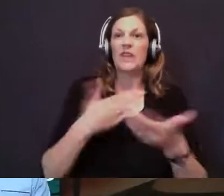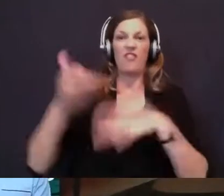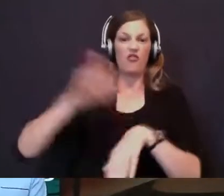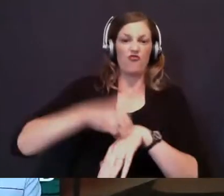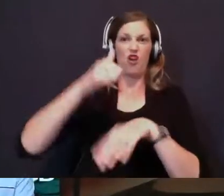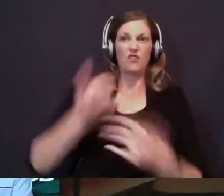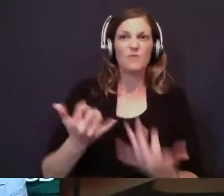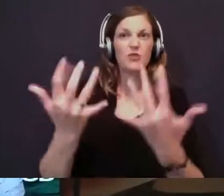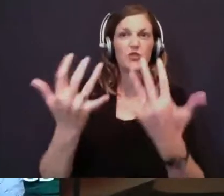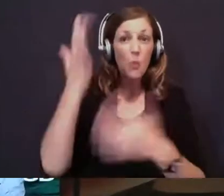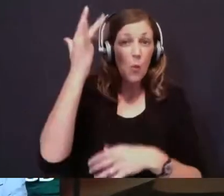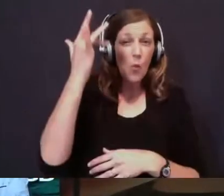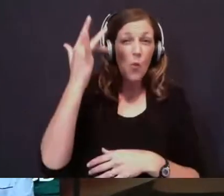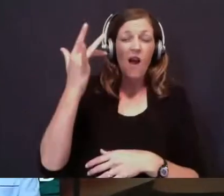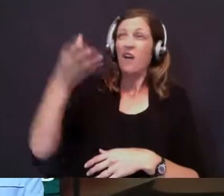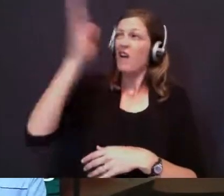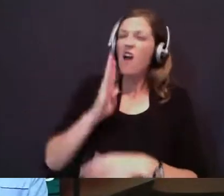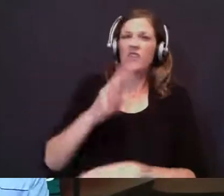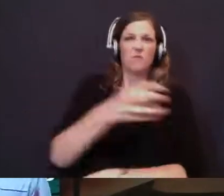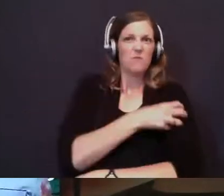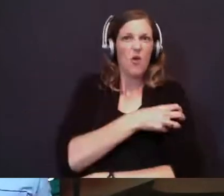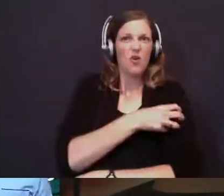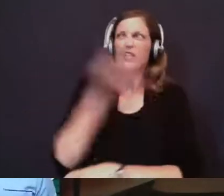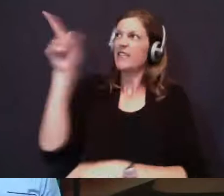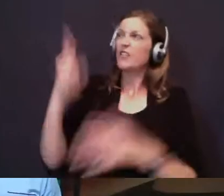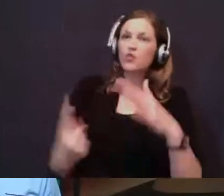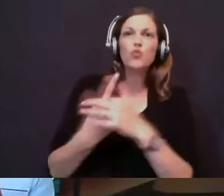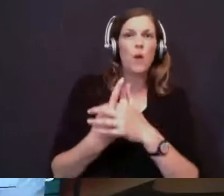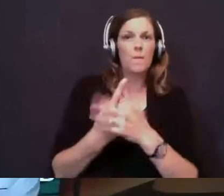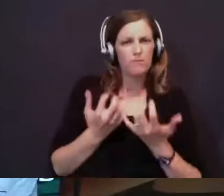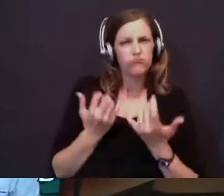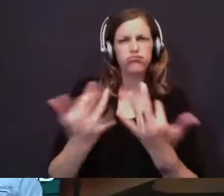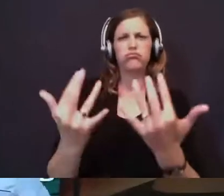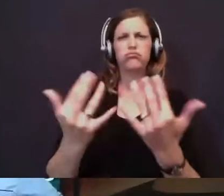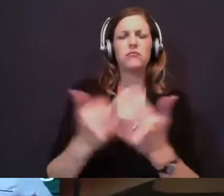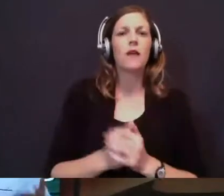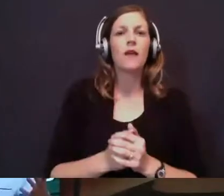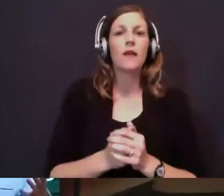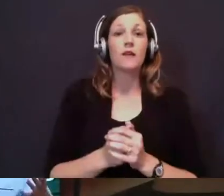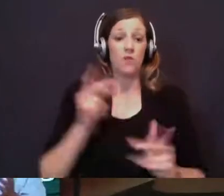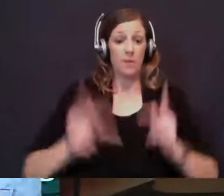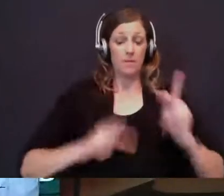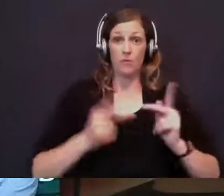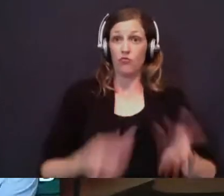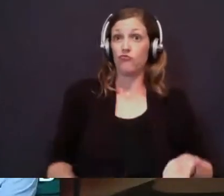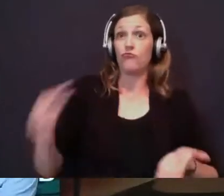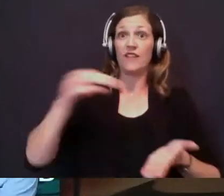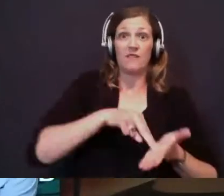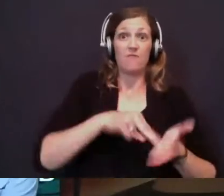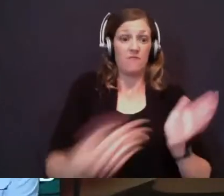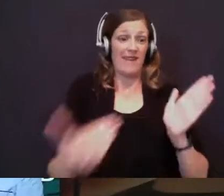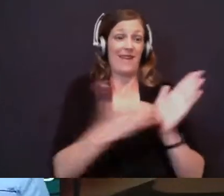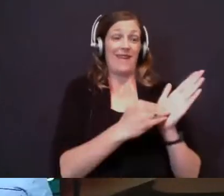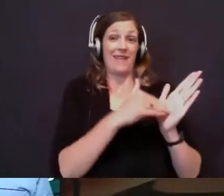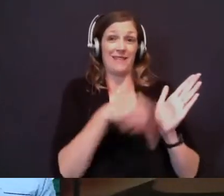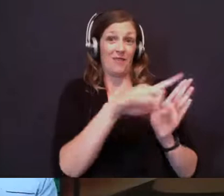because of the greatness of God, how God showed up in that moment and burned the sacrifice. So then the people rise up against the prophets of